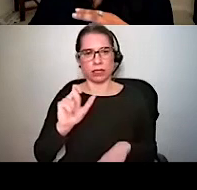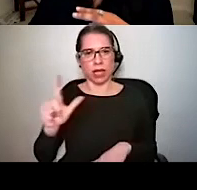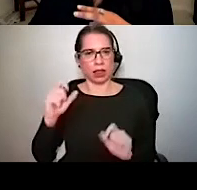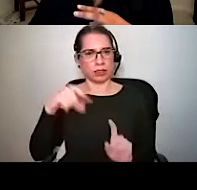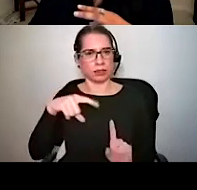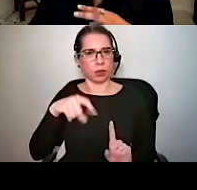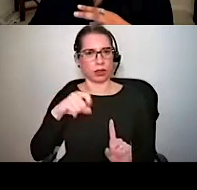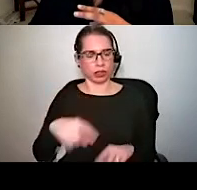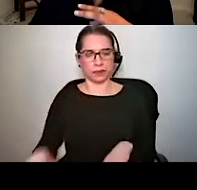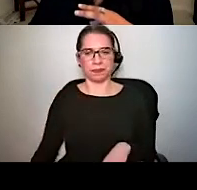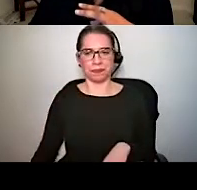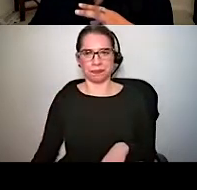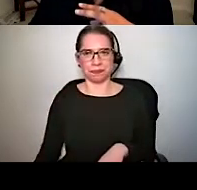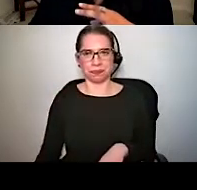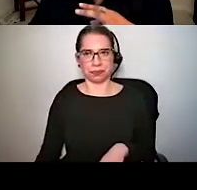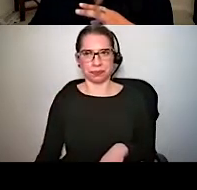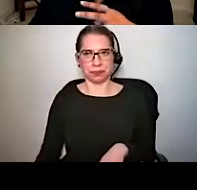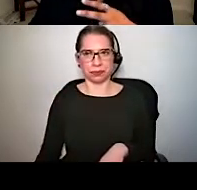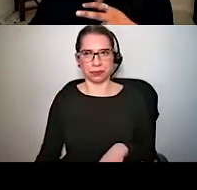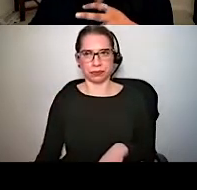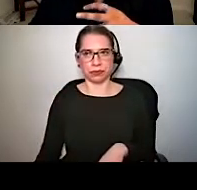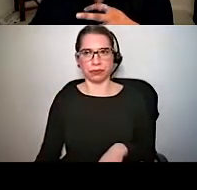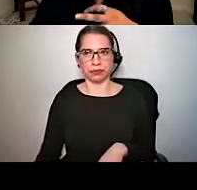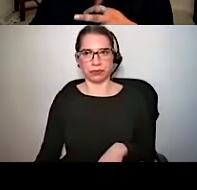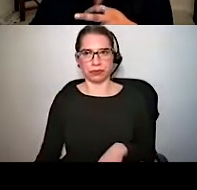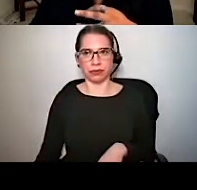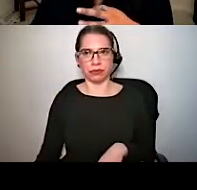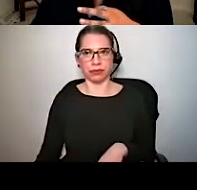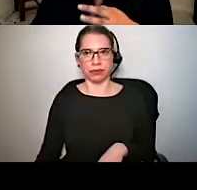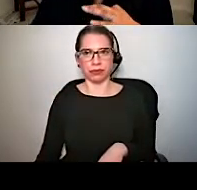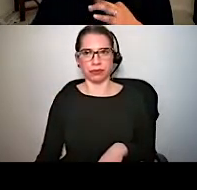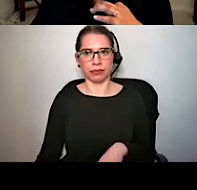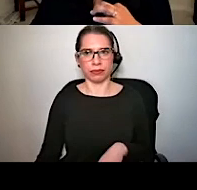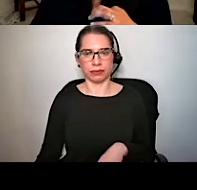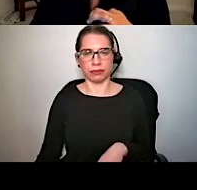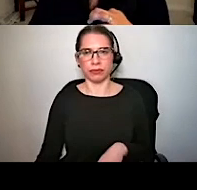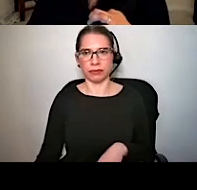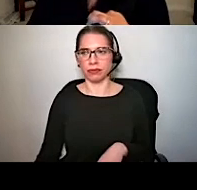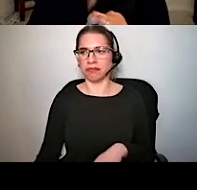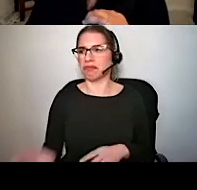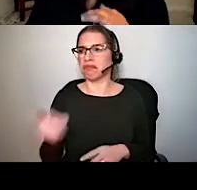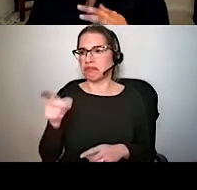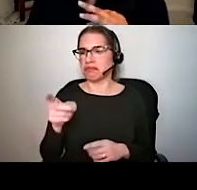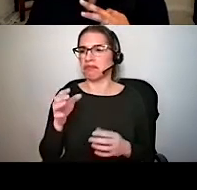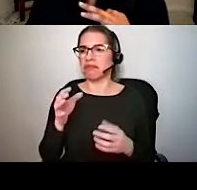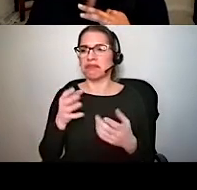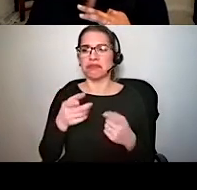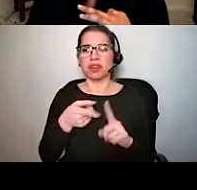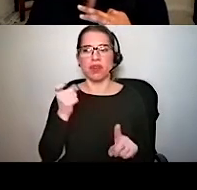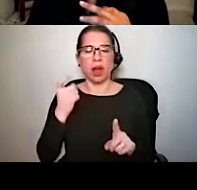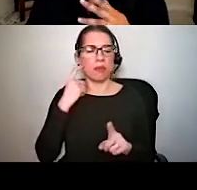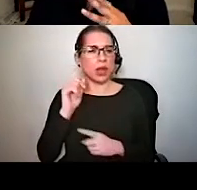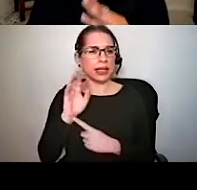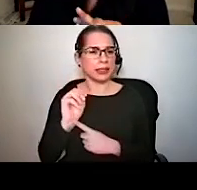is just, is, is recorded from, from this portion of the brainstem. It's not very far at all from the one we just saw. And so when I